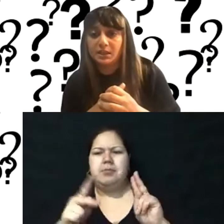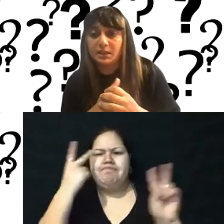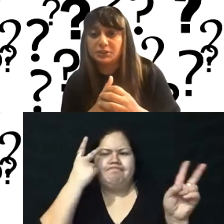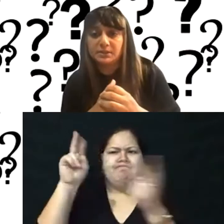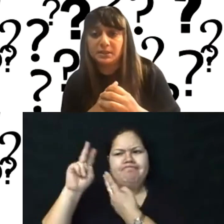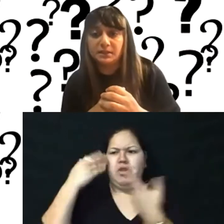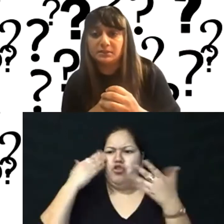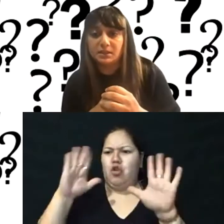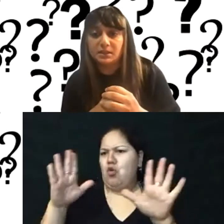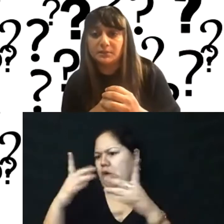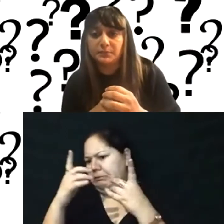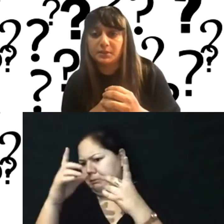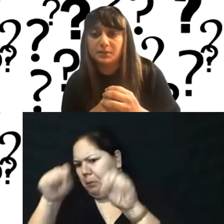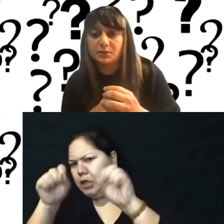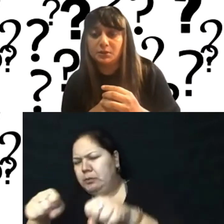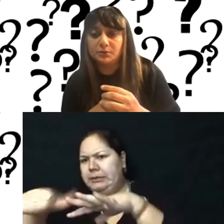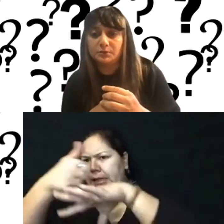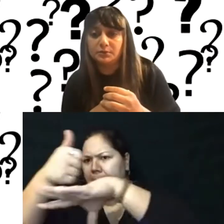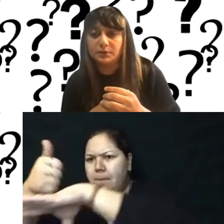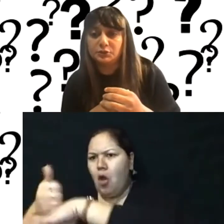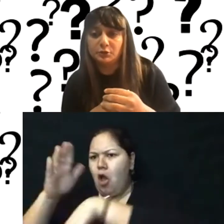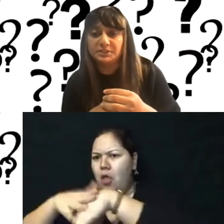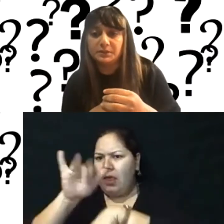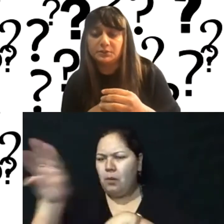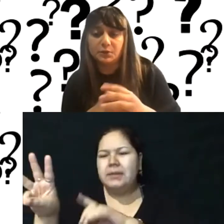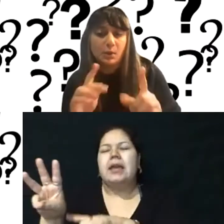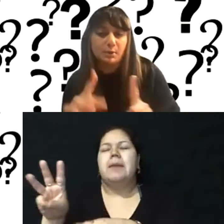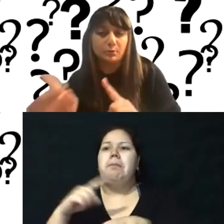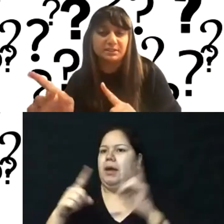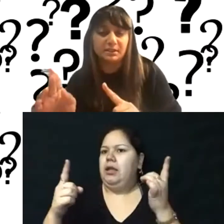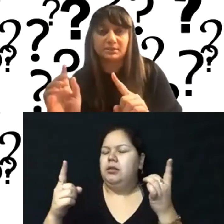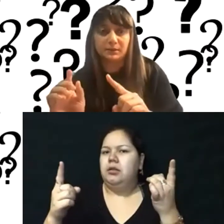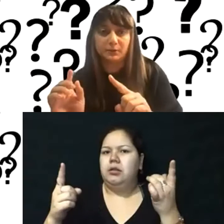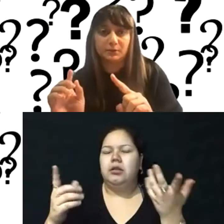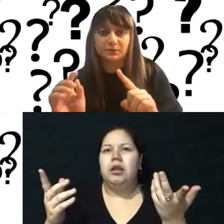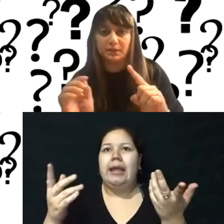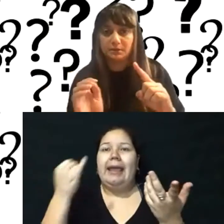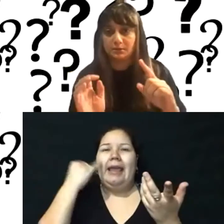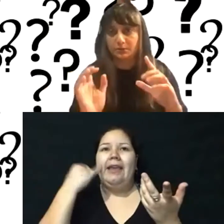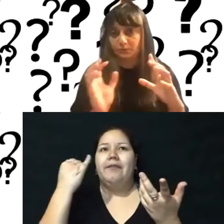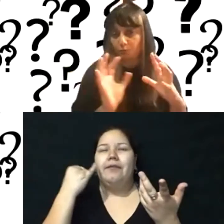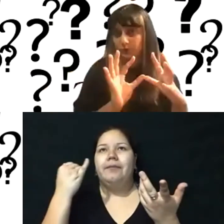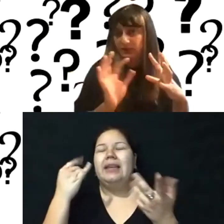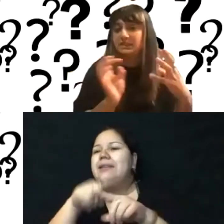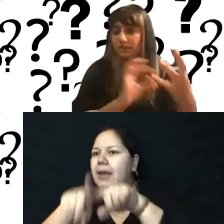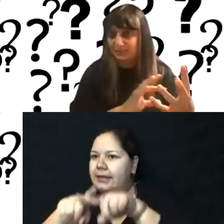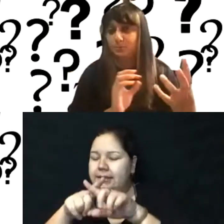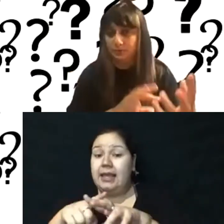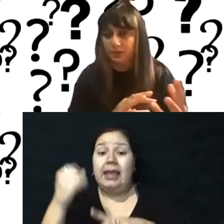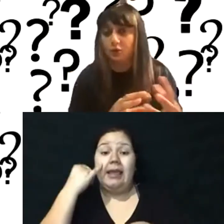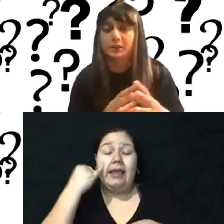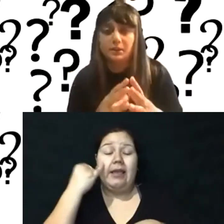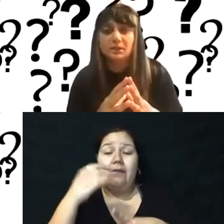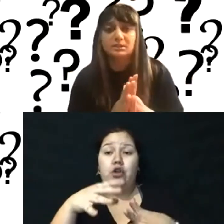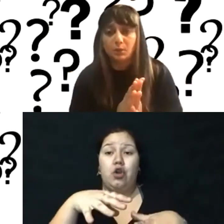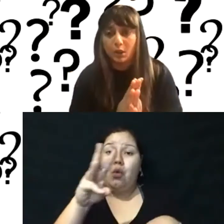And I actually think that, you know, in terms of, so web hosting is different than what the CMS you're